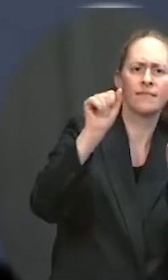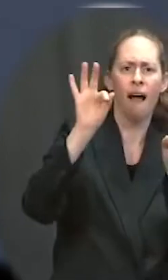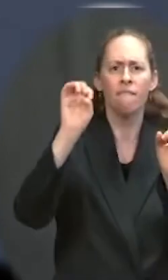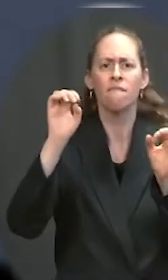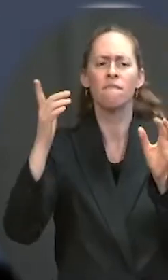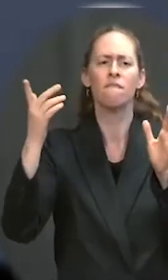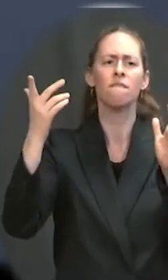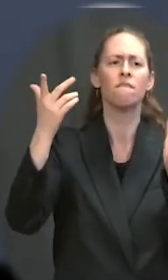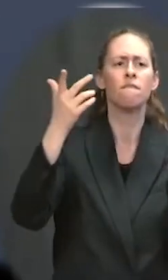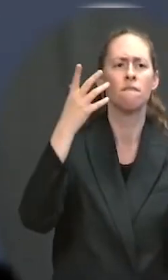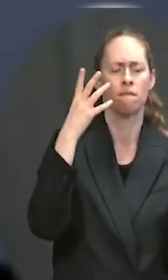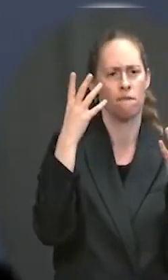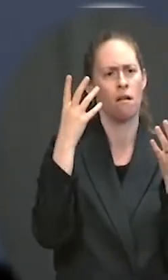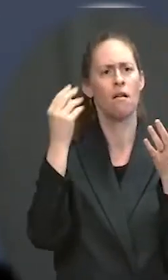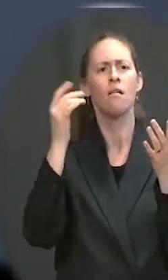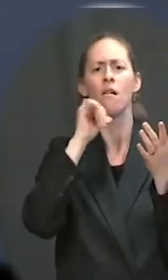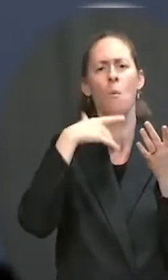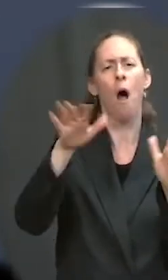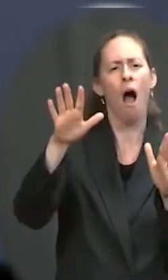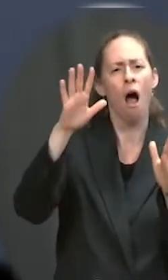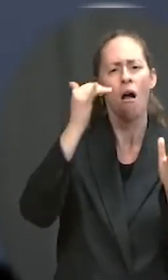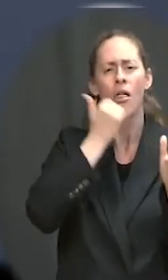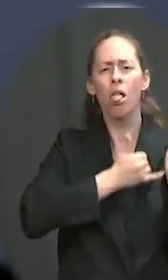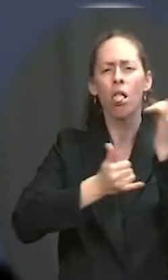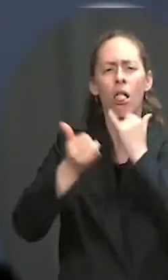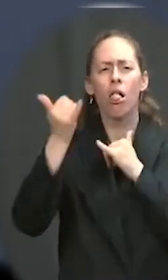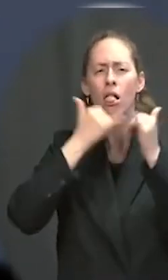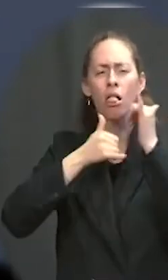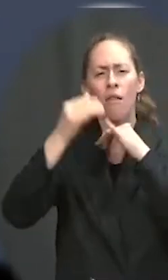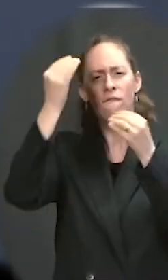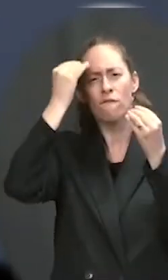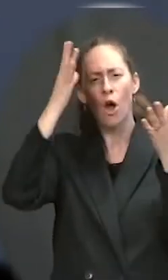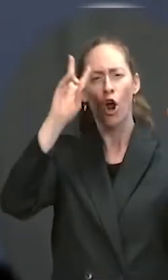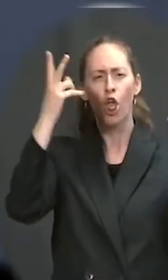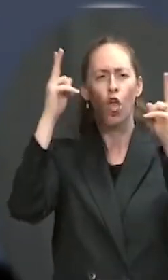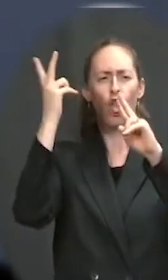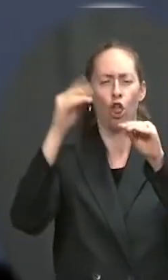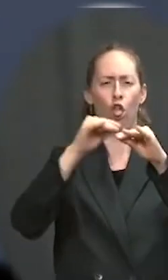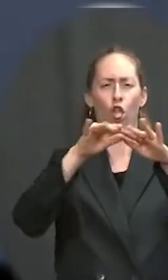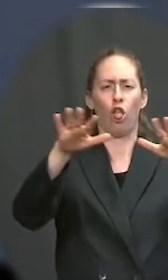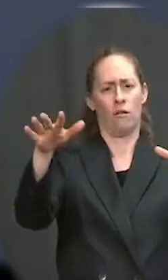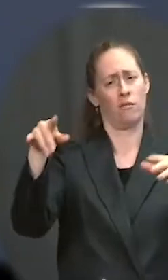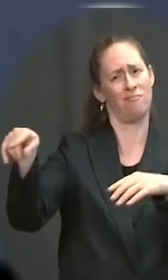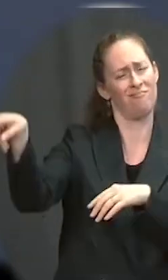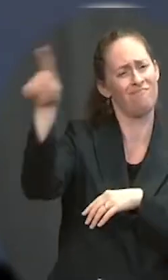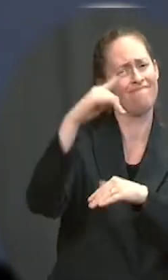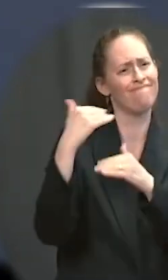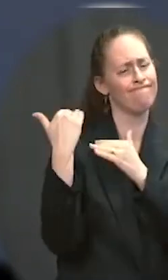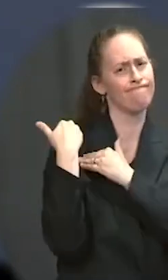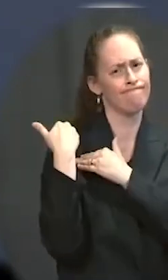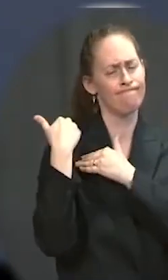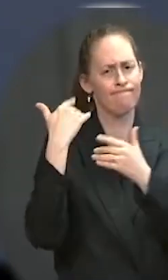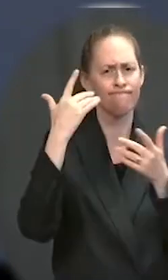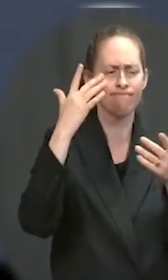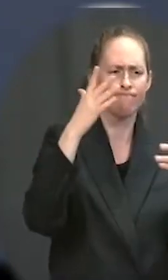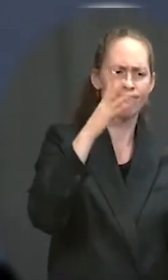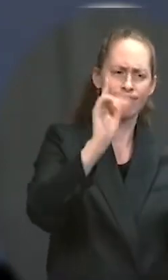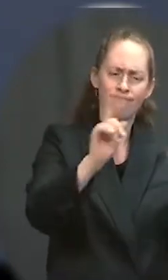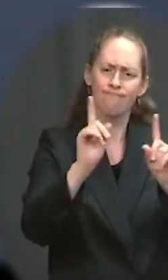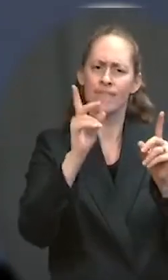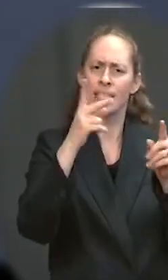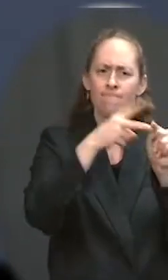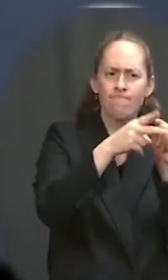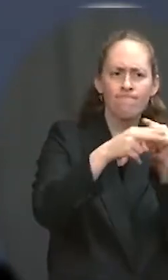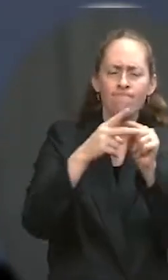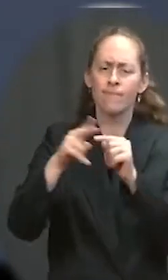disinformation and misinformation, especially related to COVID-19 vaccinations and elections. And we've seen that